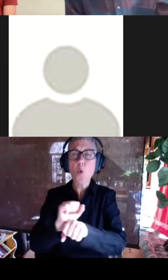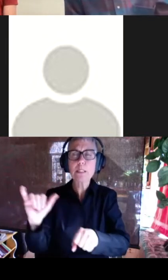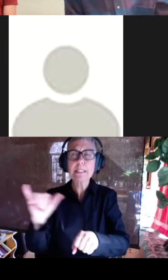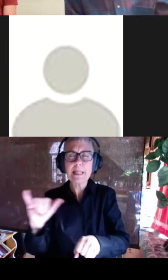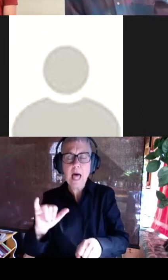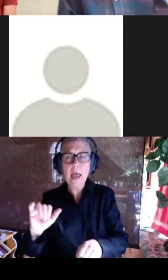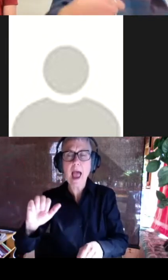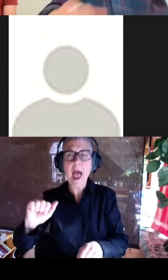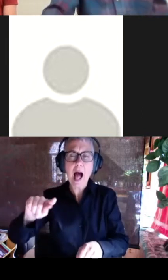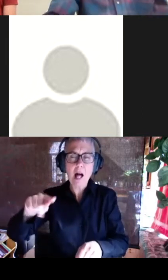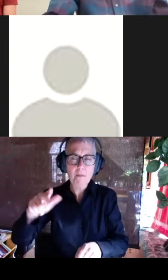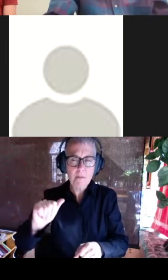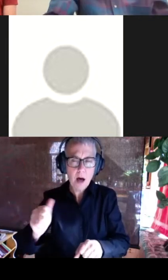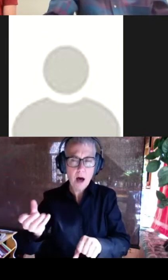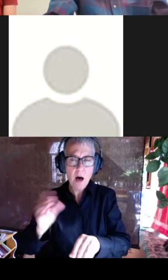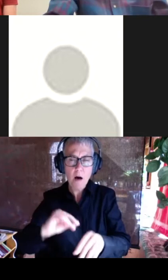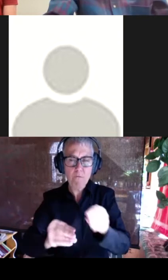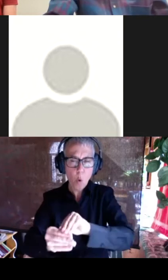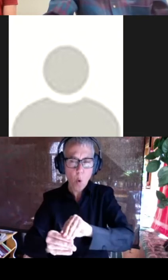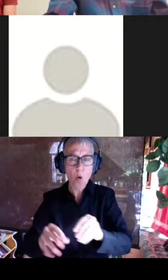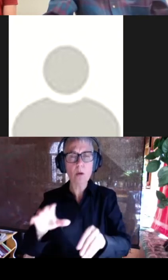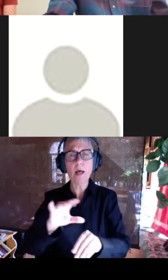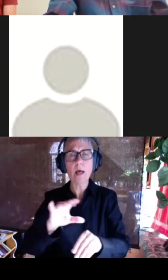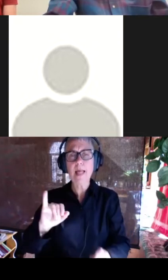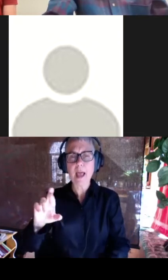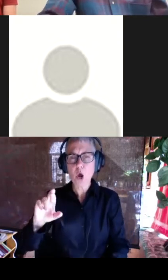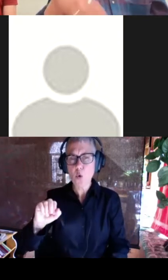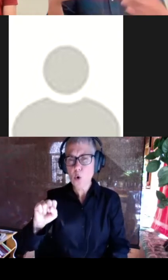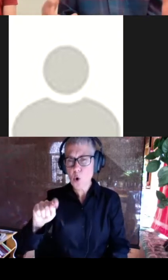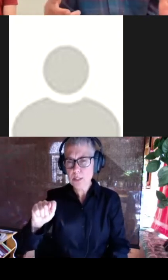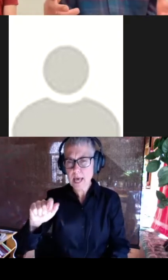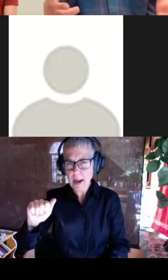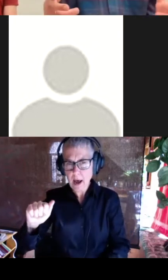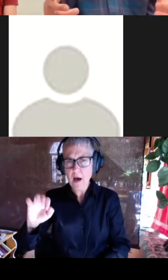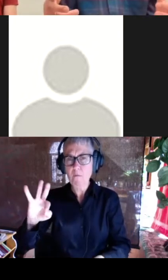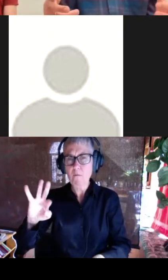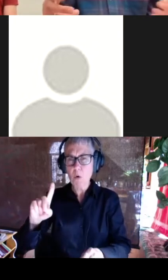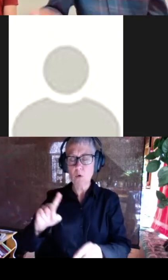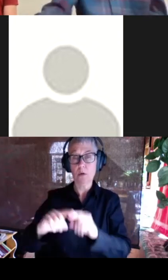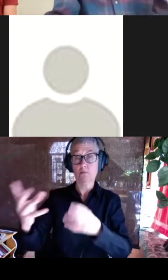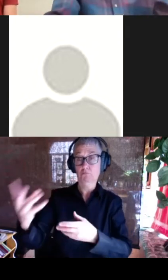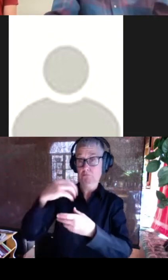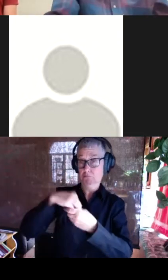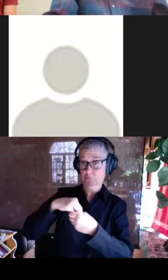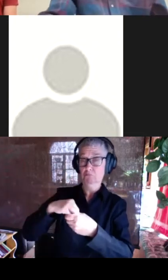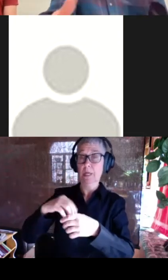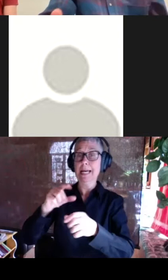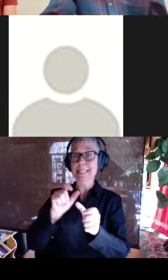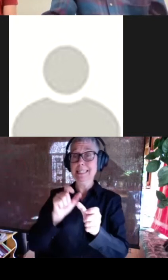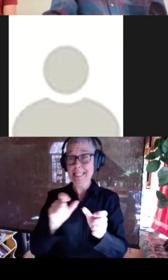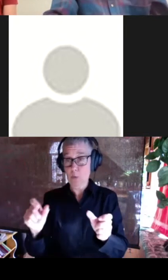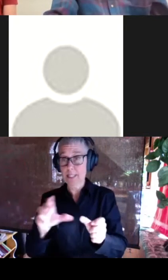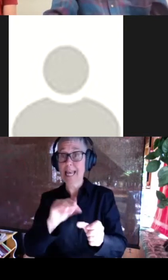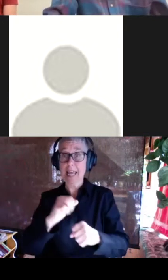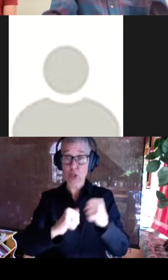fold in the sense that in addition to taking in sequence and structure, they also output